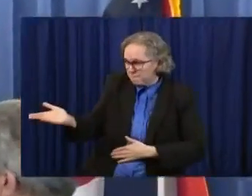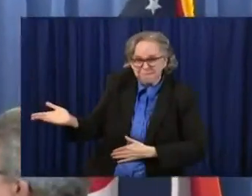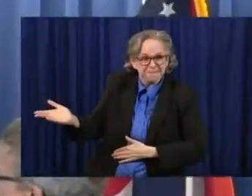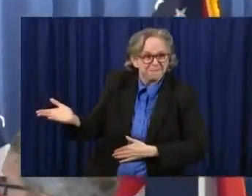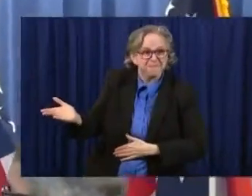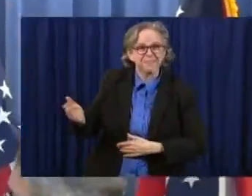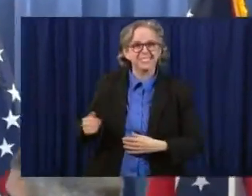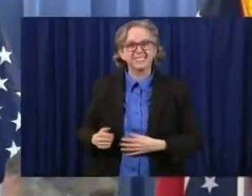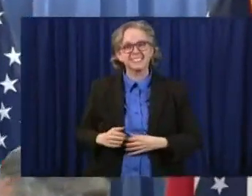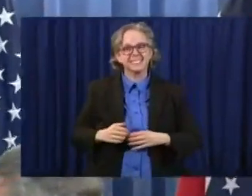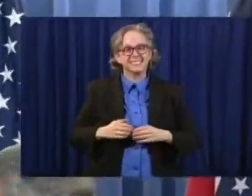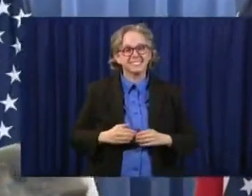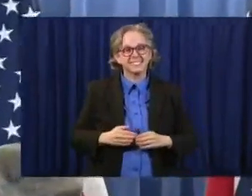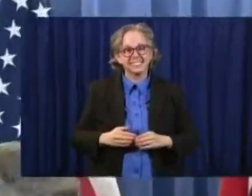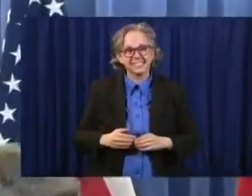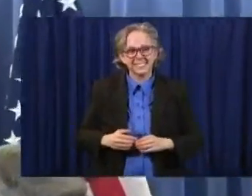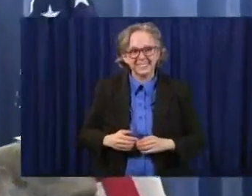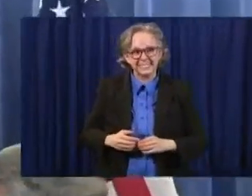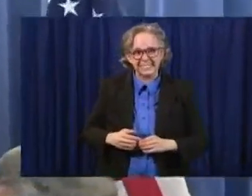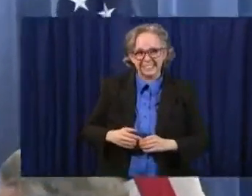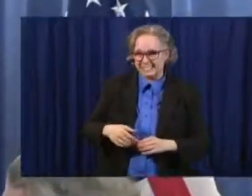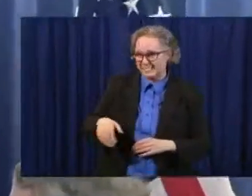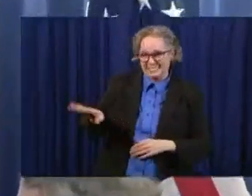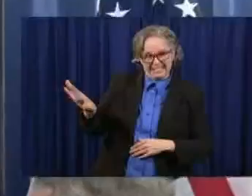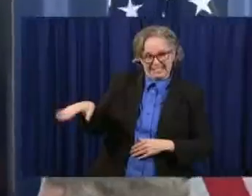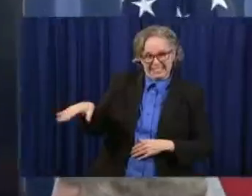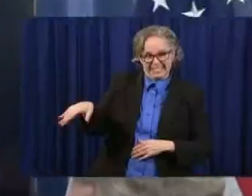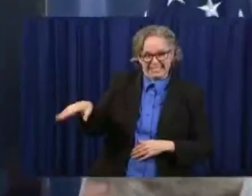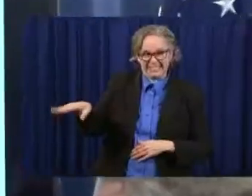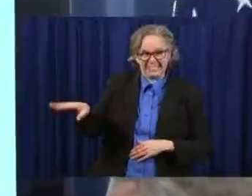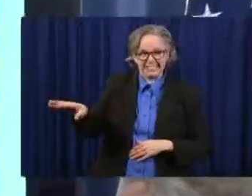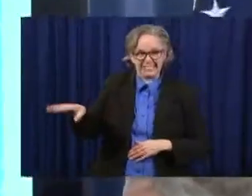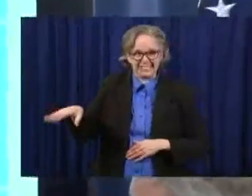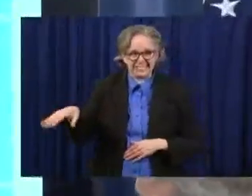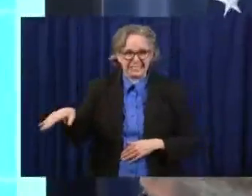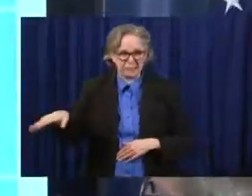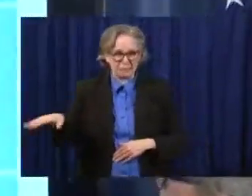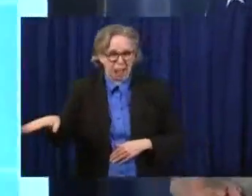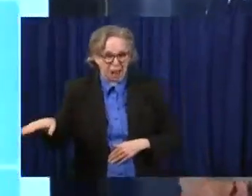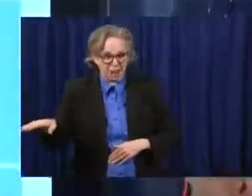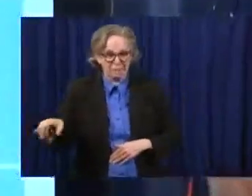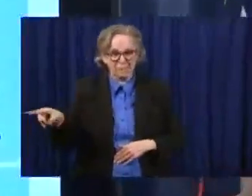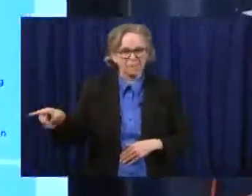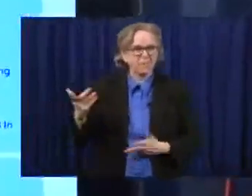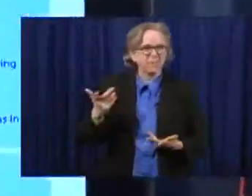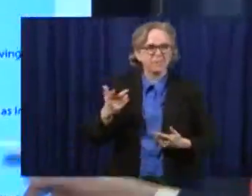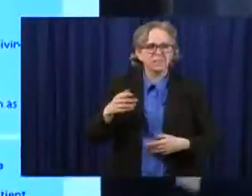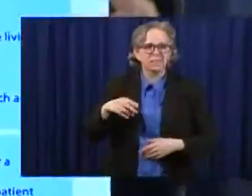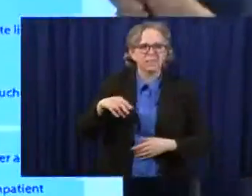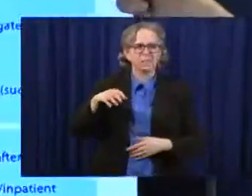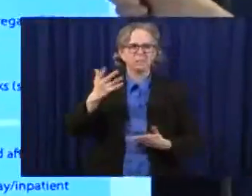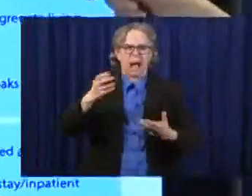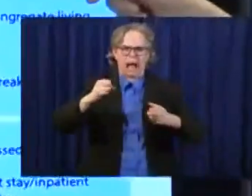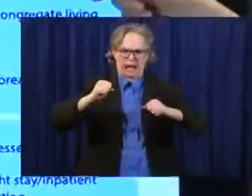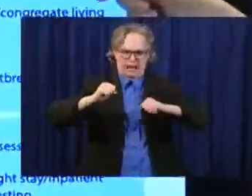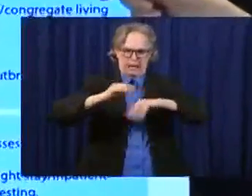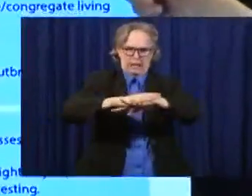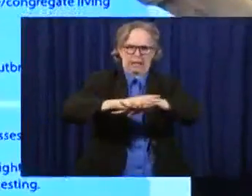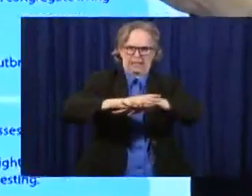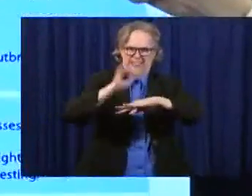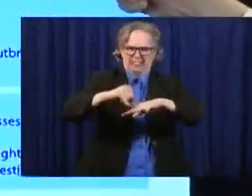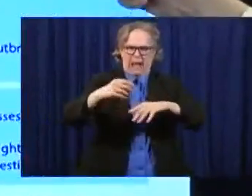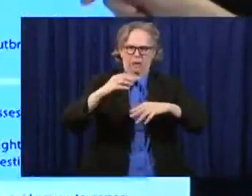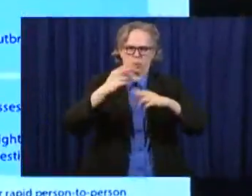pull this up, take a look at the definition of congregate living settings, and you'll see the reference